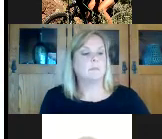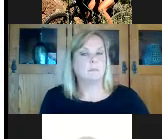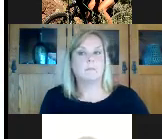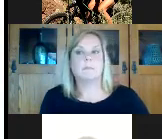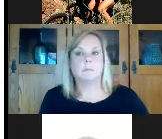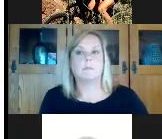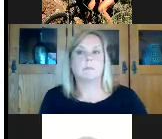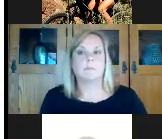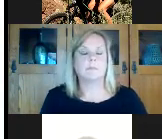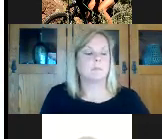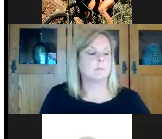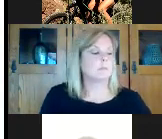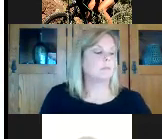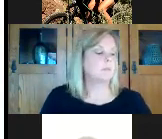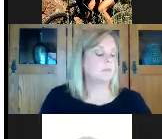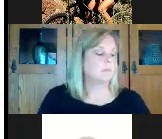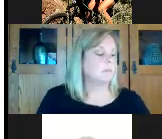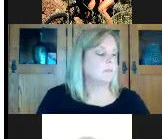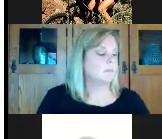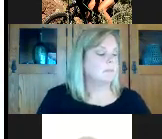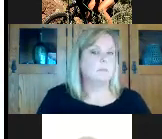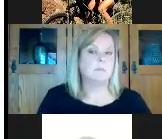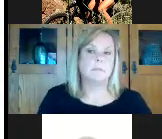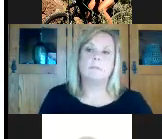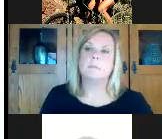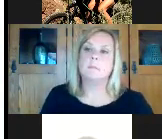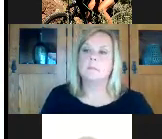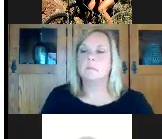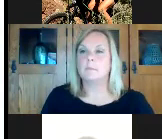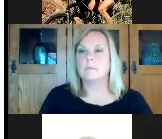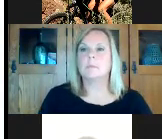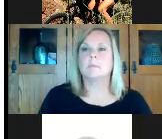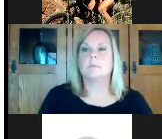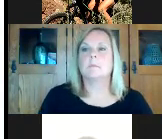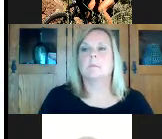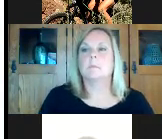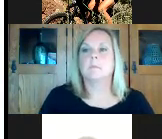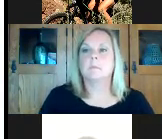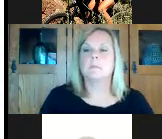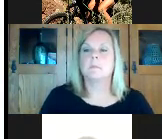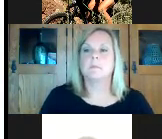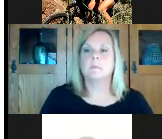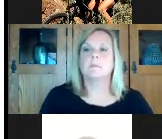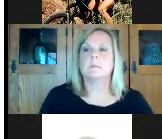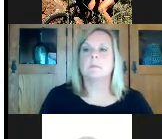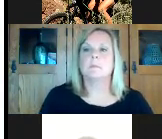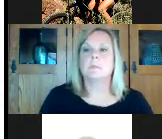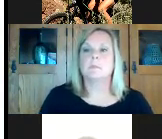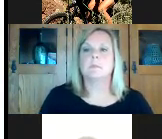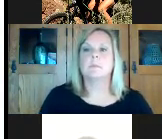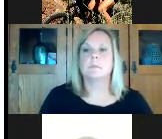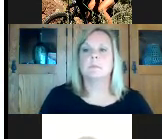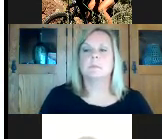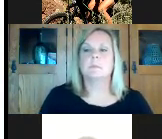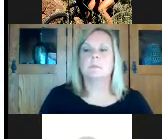that will qualify them for this program and you also provide a little functional statement of examples of